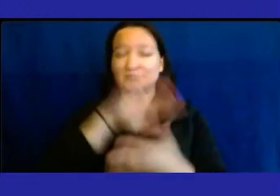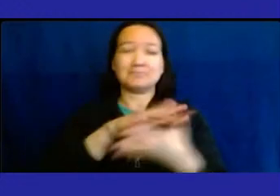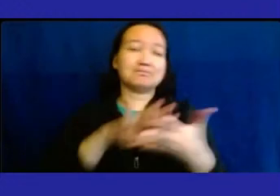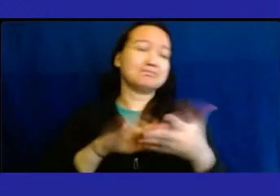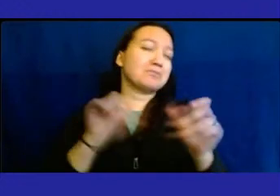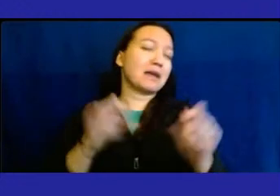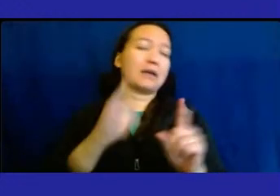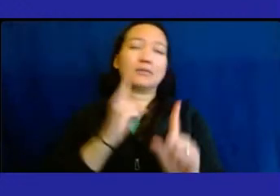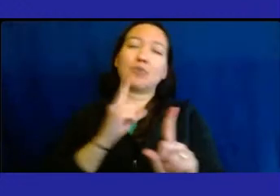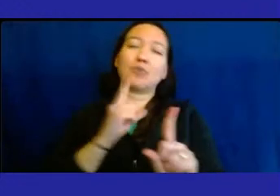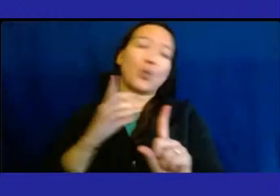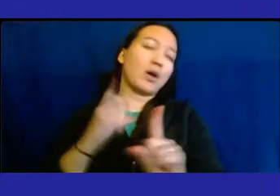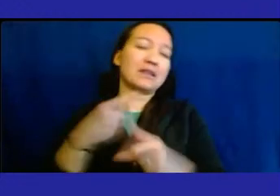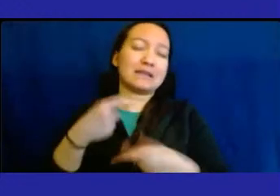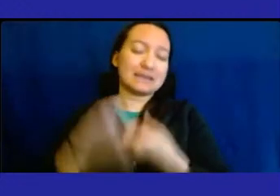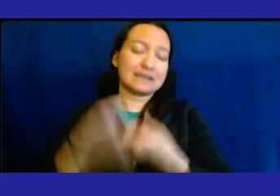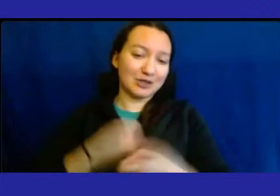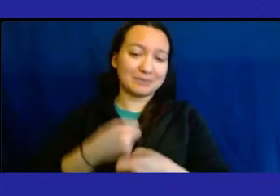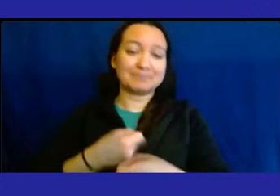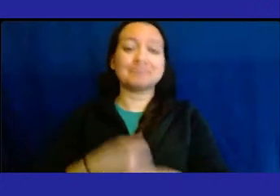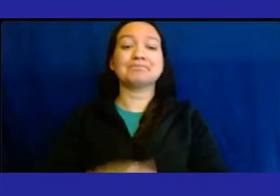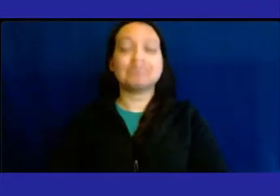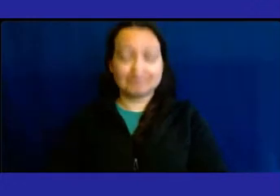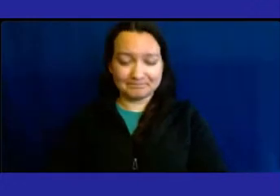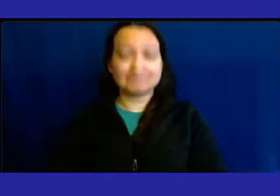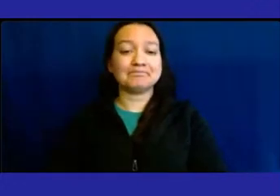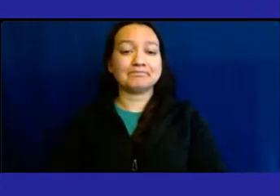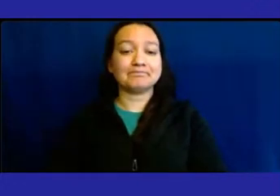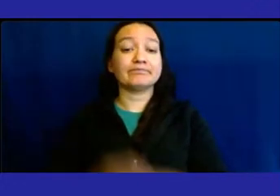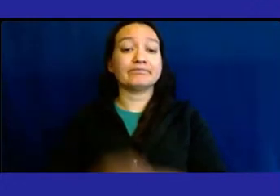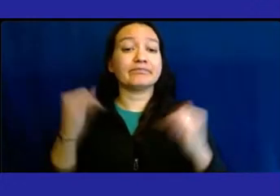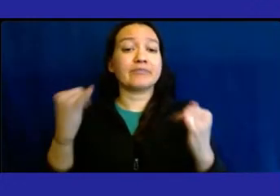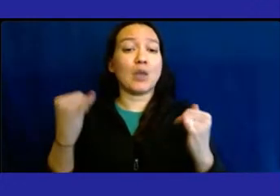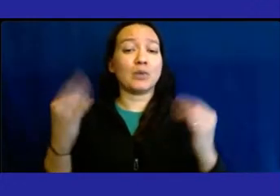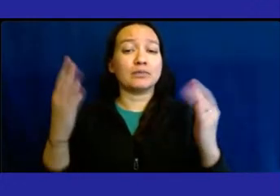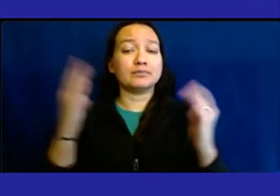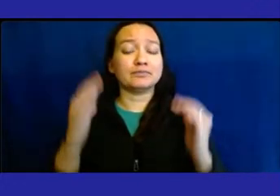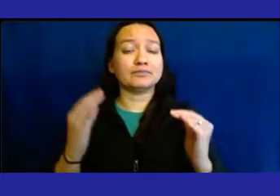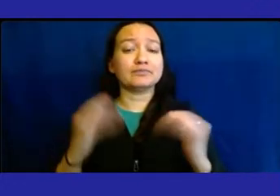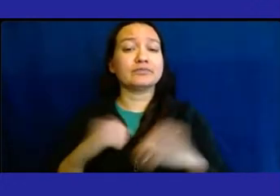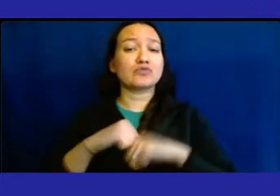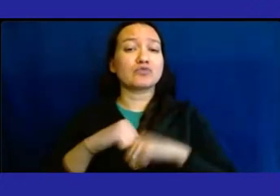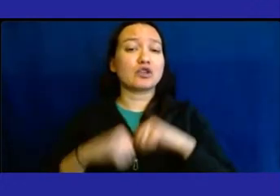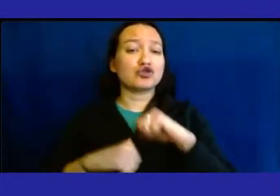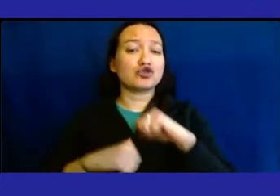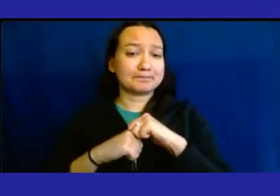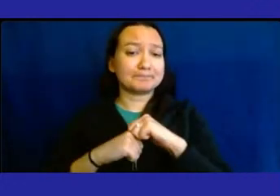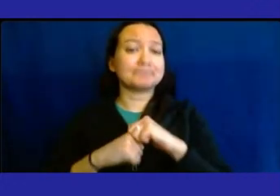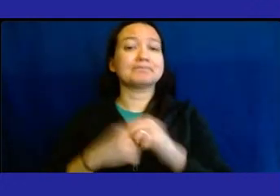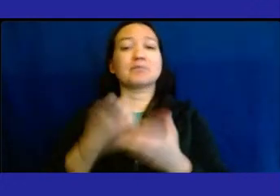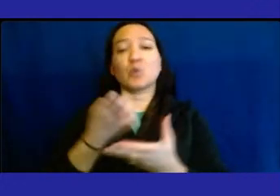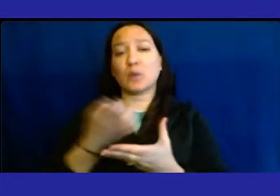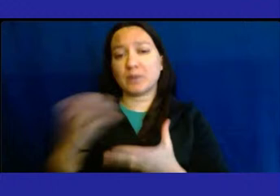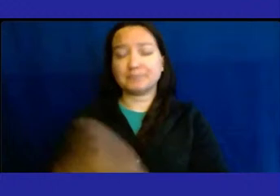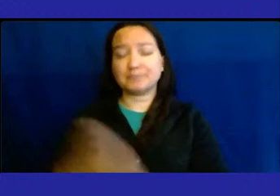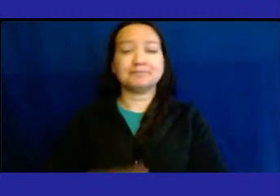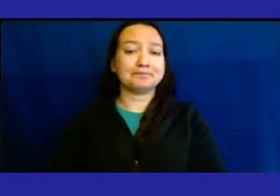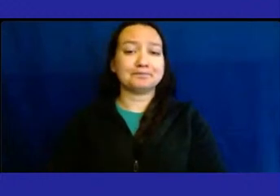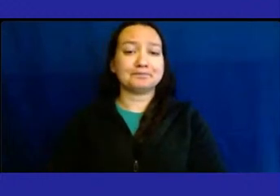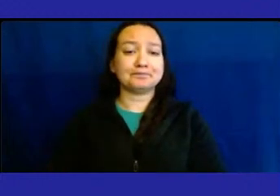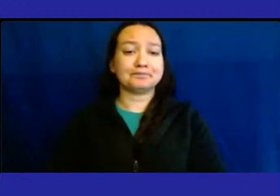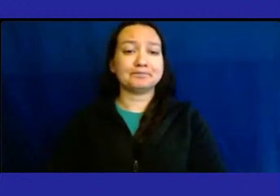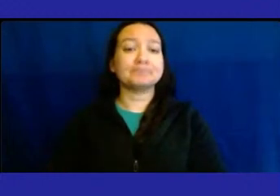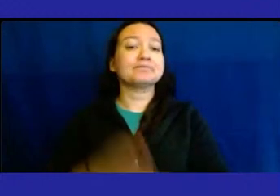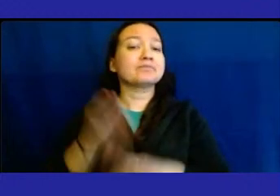the next year. Thank you. Now I'm going to start with the infrastructure and equipment. The construction